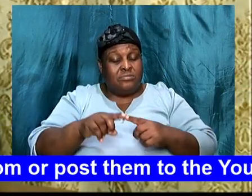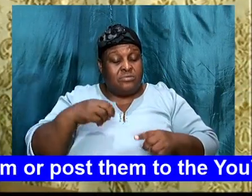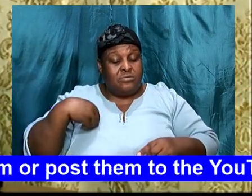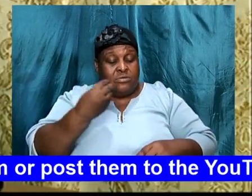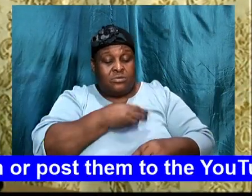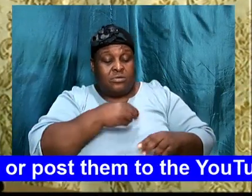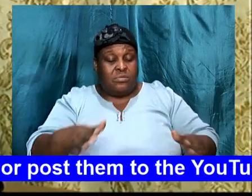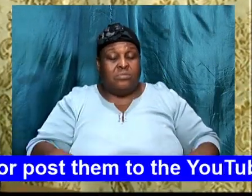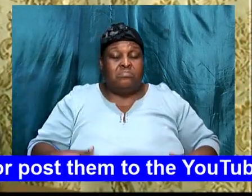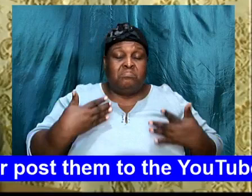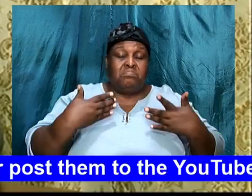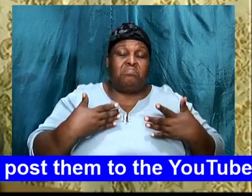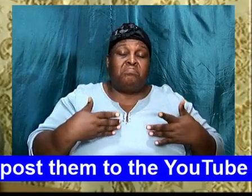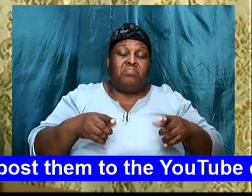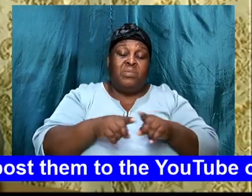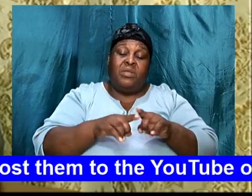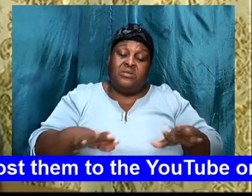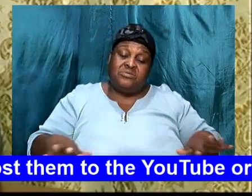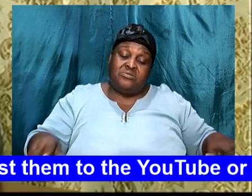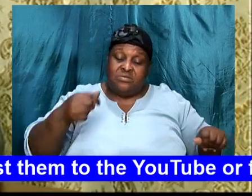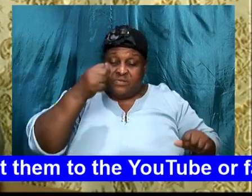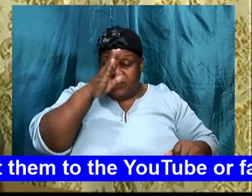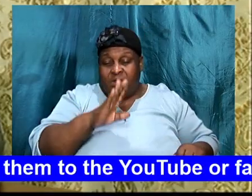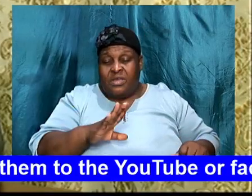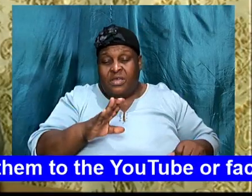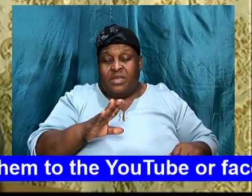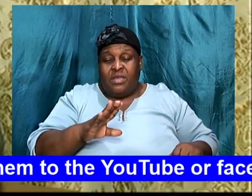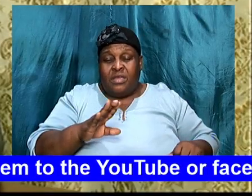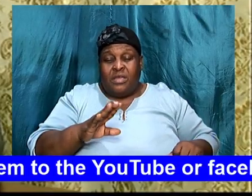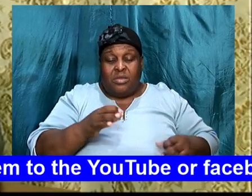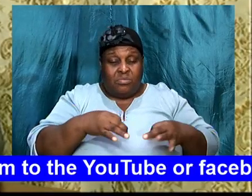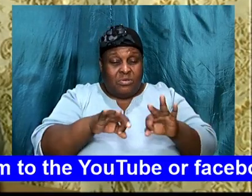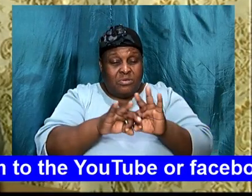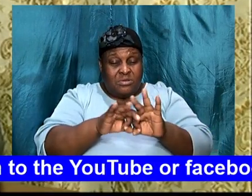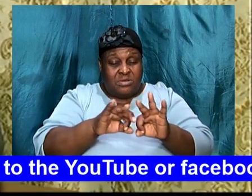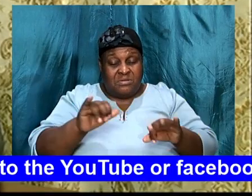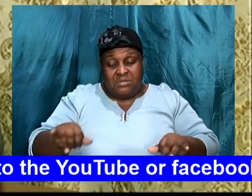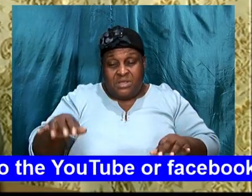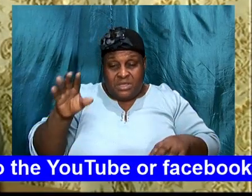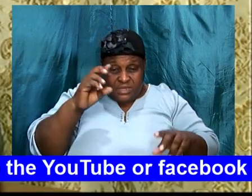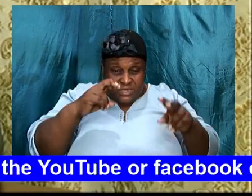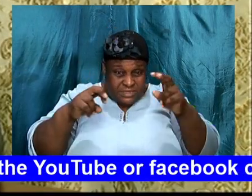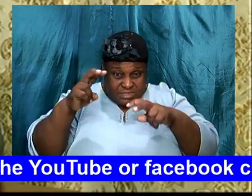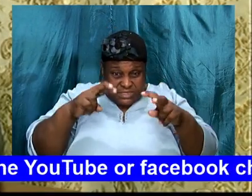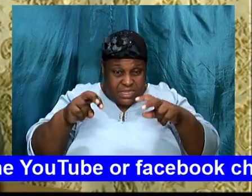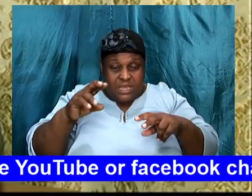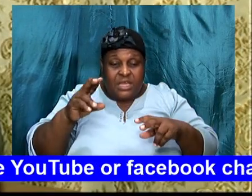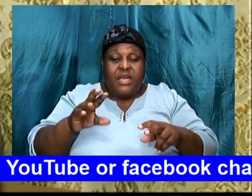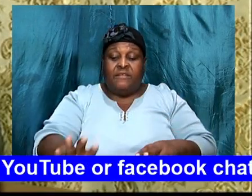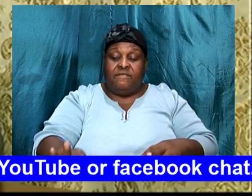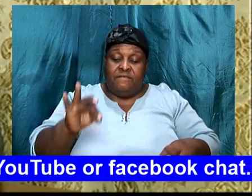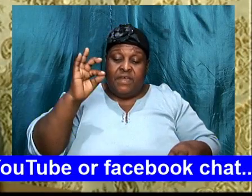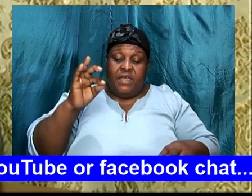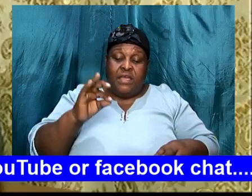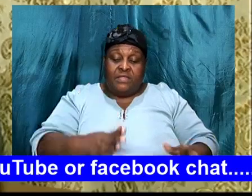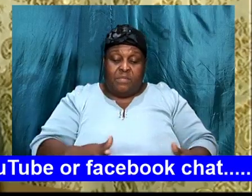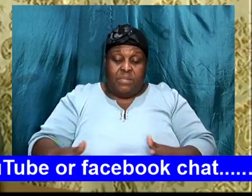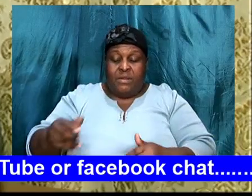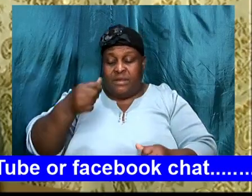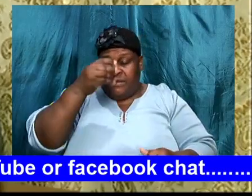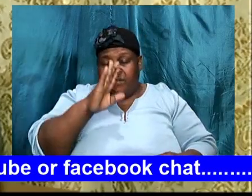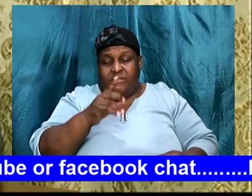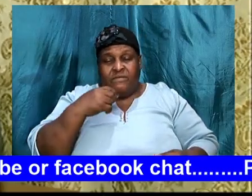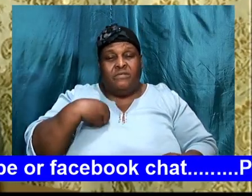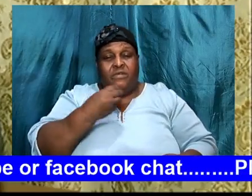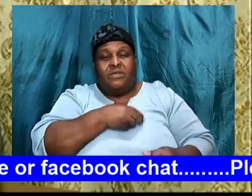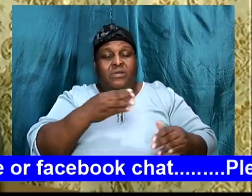important that we seek to find the will of God, find the plan of God for our lives. You know,